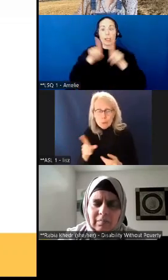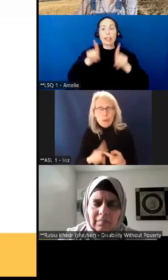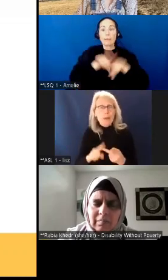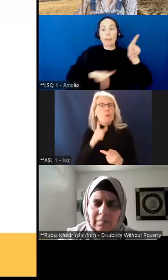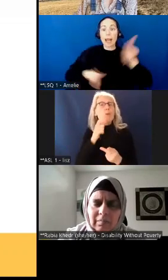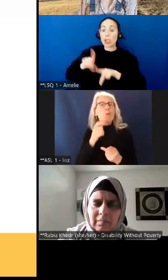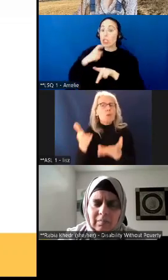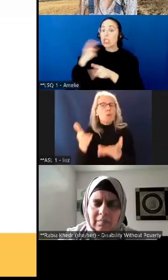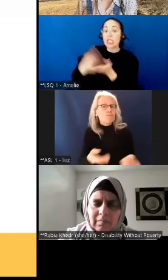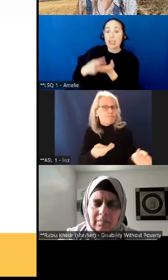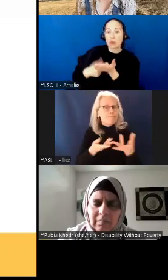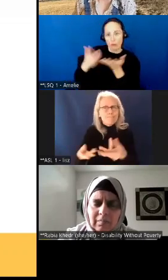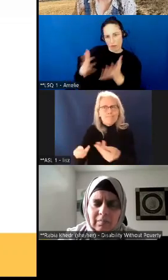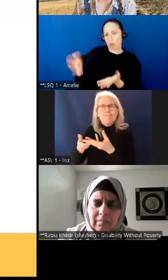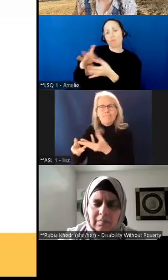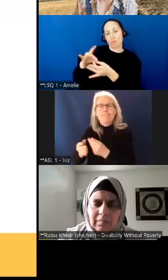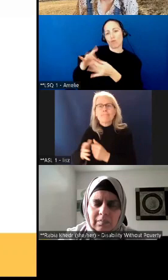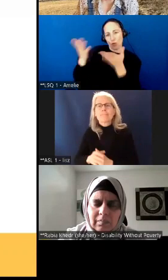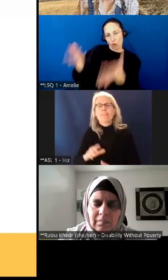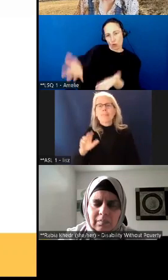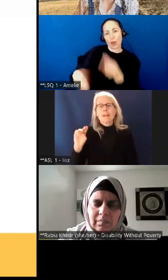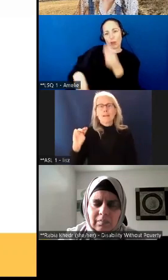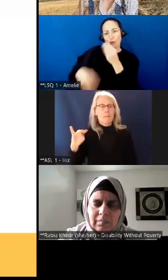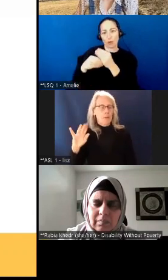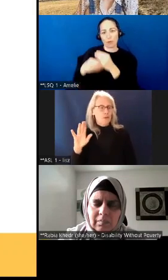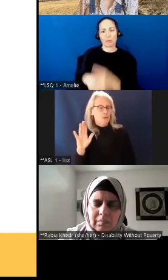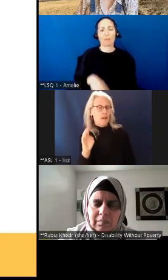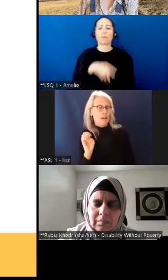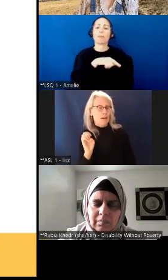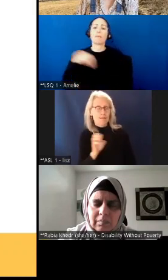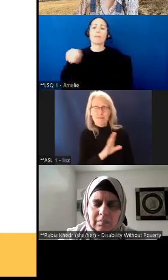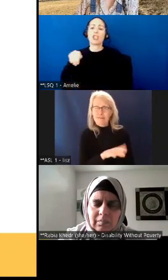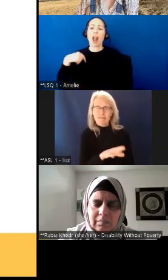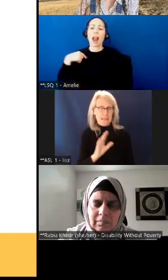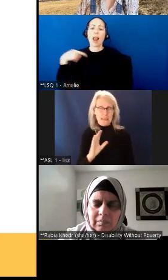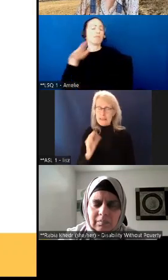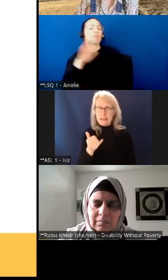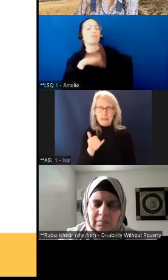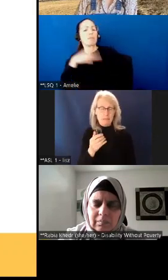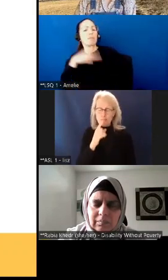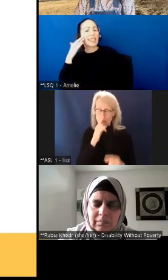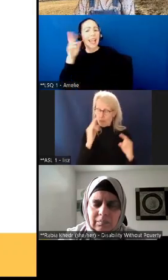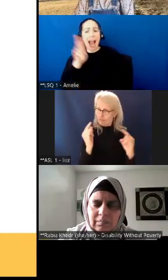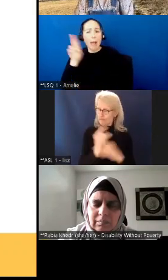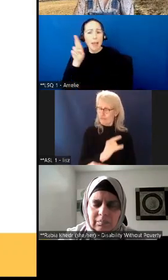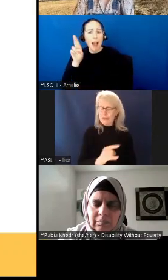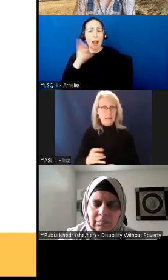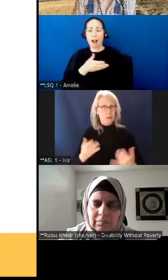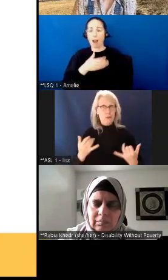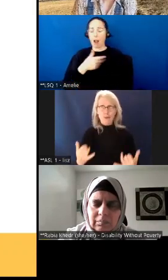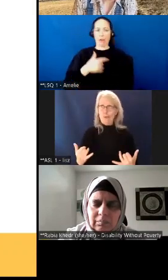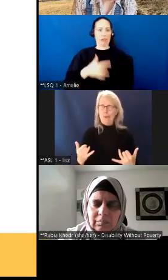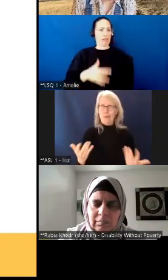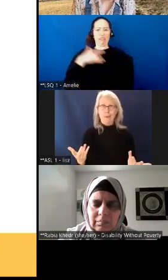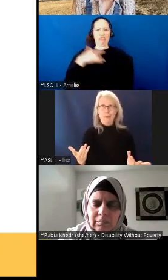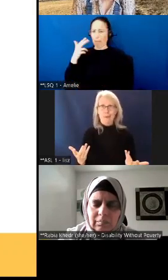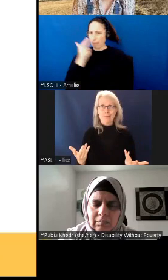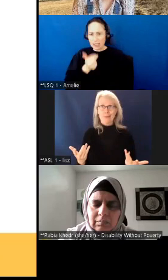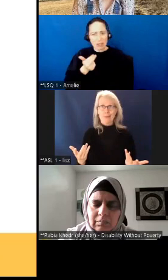You know, Rabia, it just seems so bizarre that here we are and